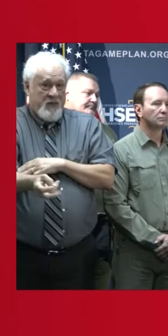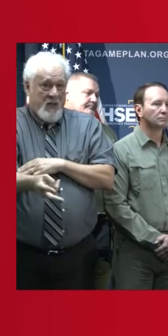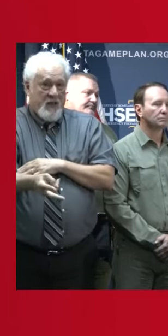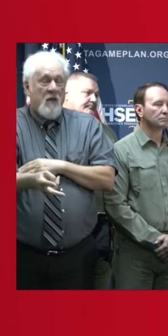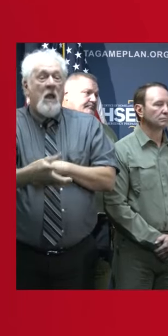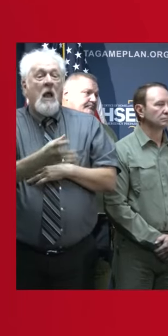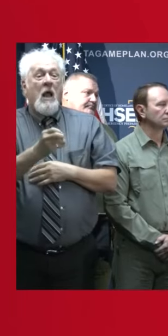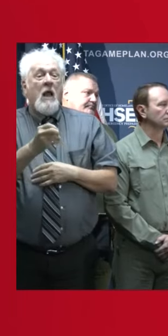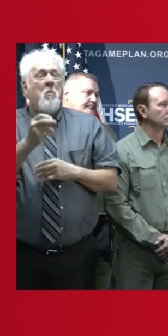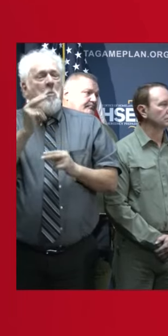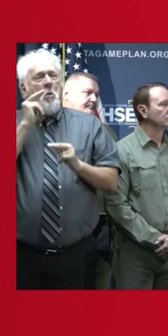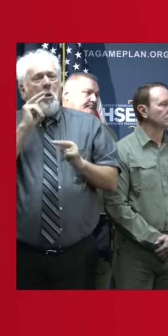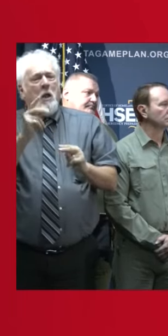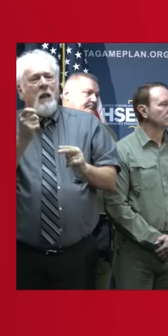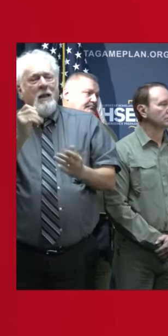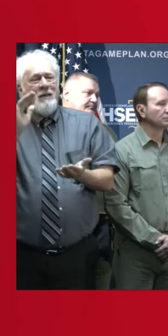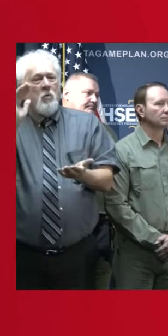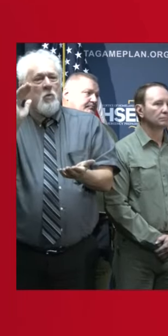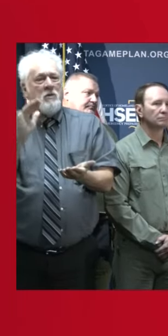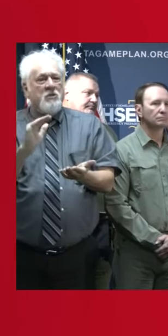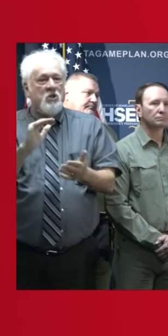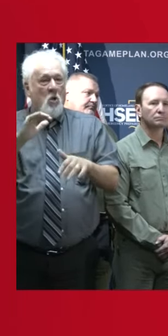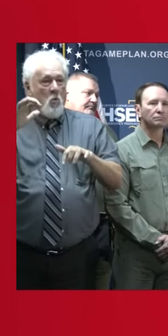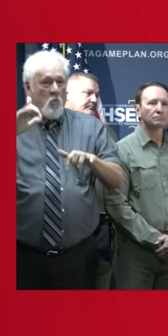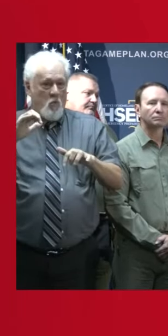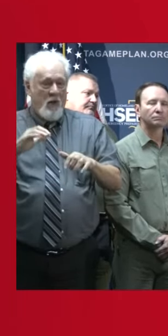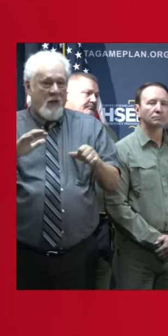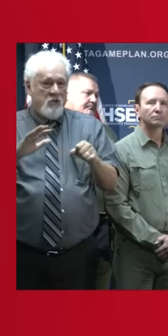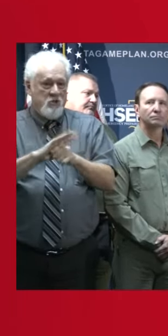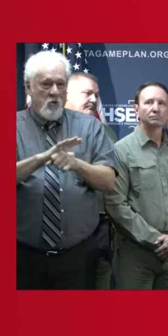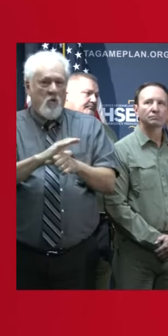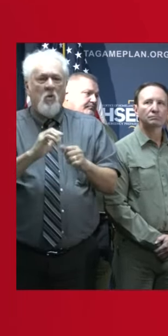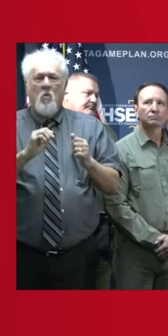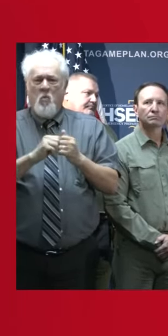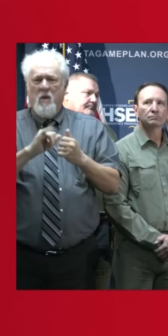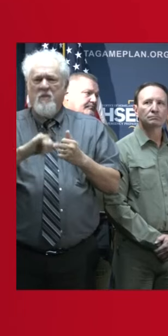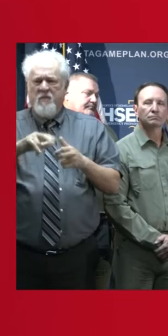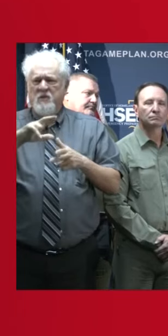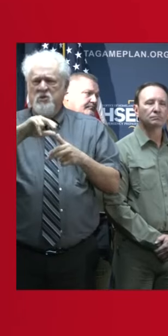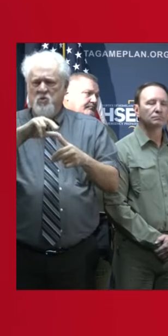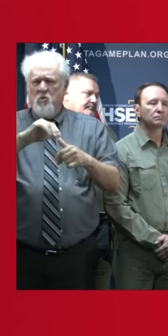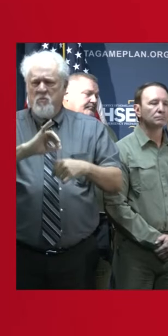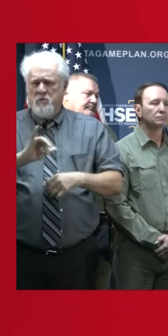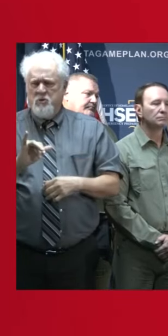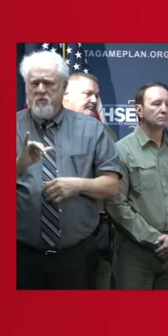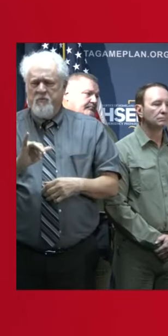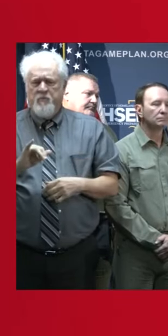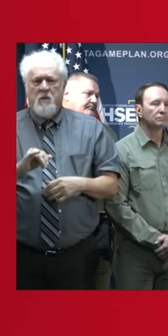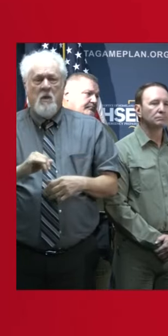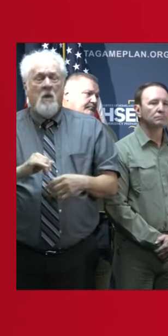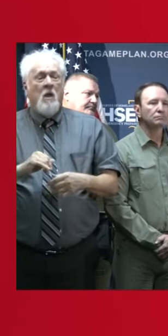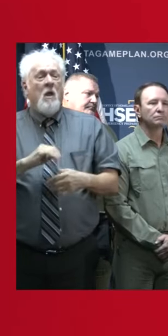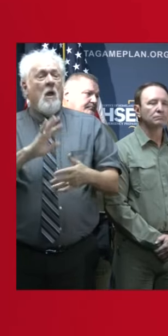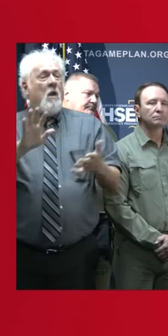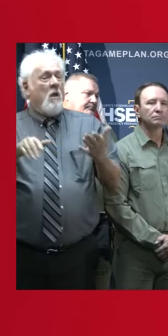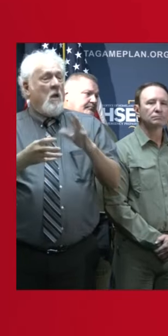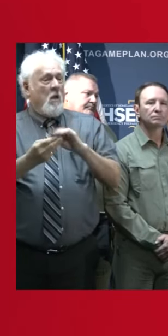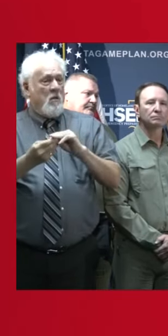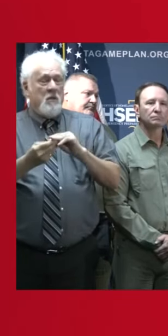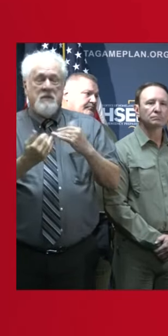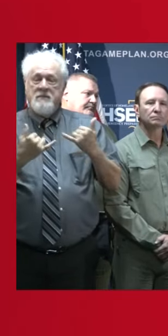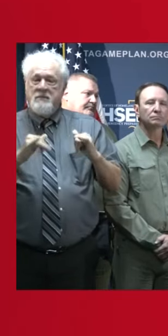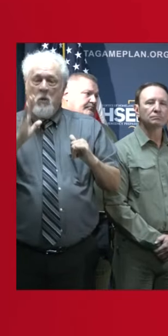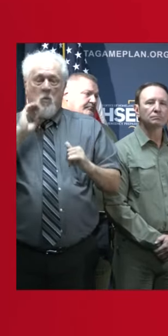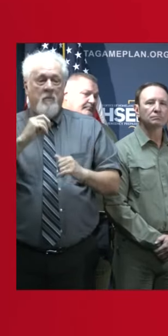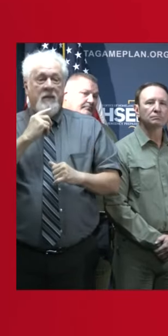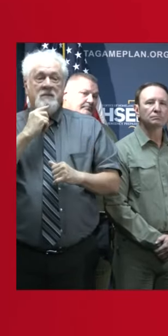also looking at a little bit of a reduction in the rainfall totals with the storm system as well. All that said, this is still going to be a